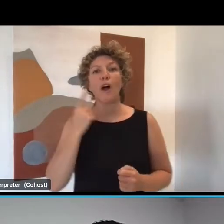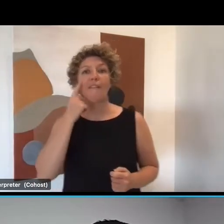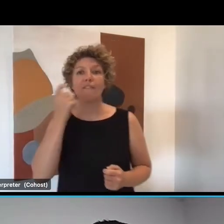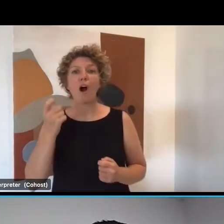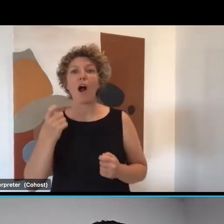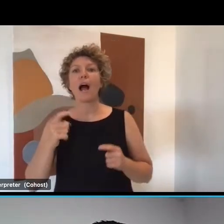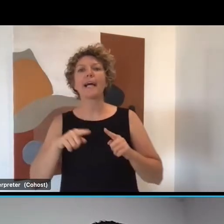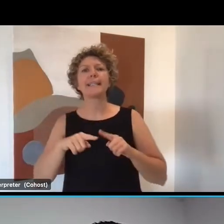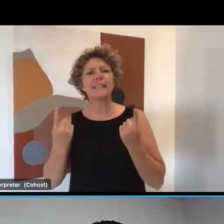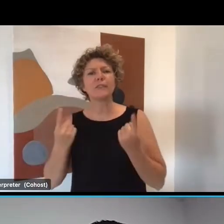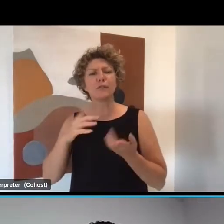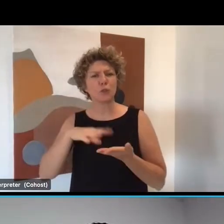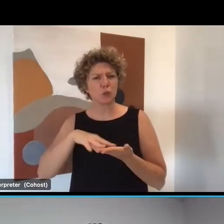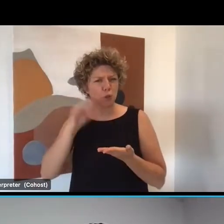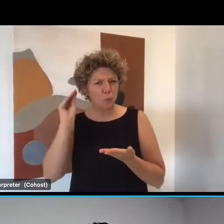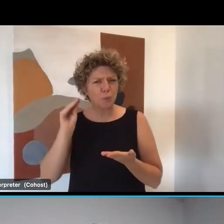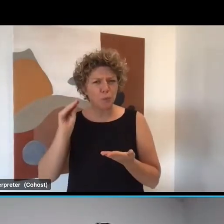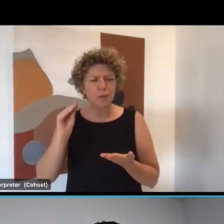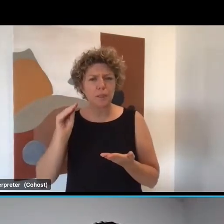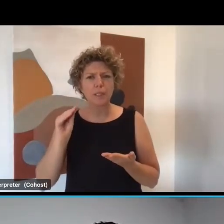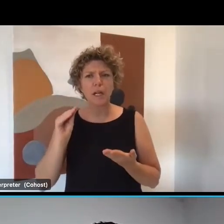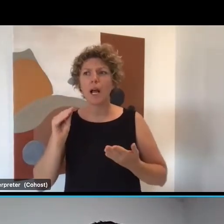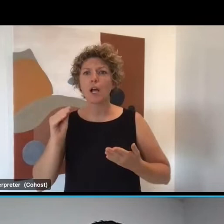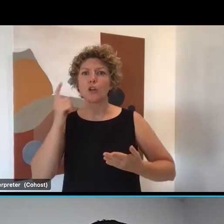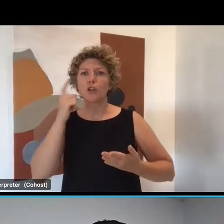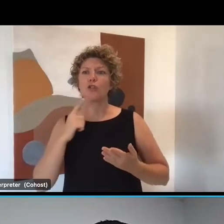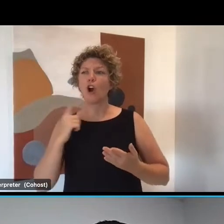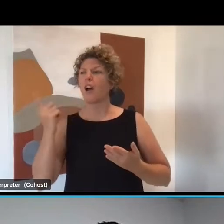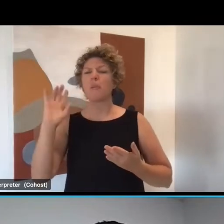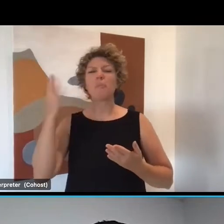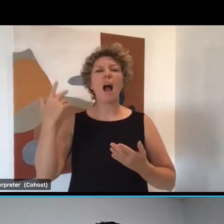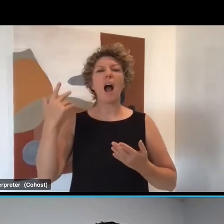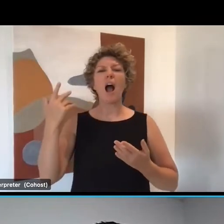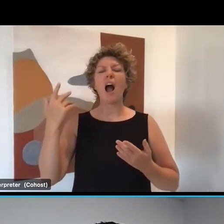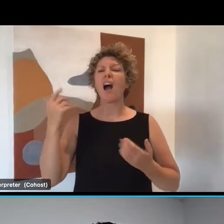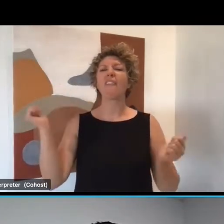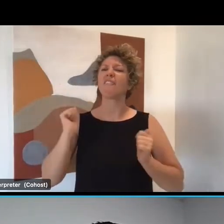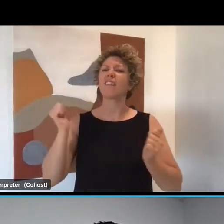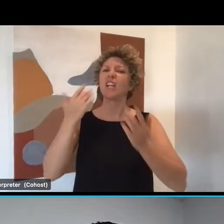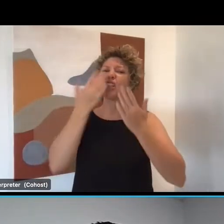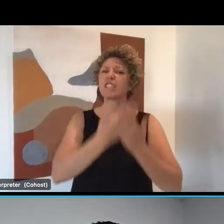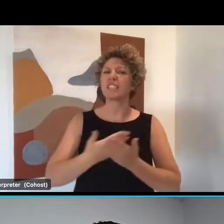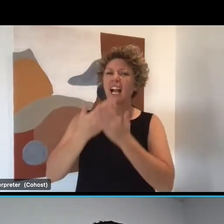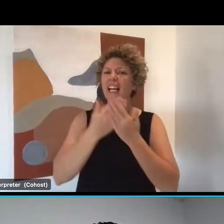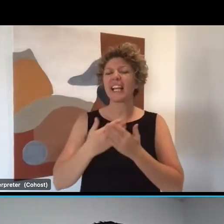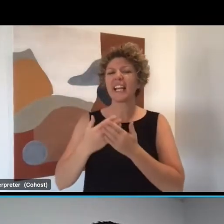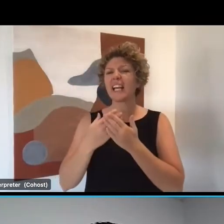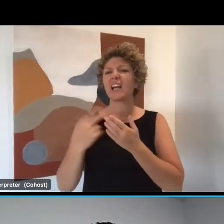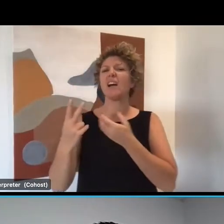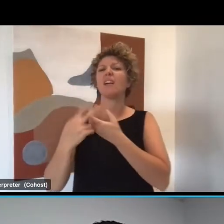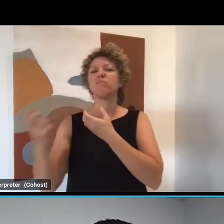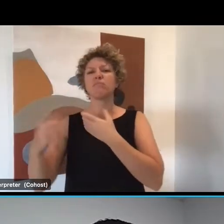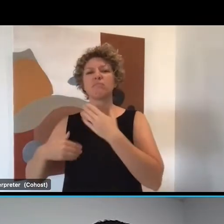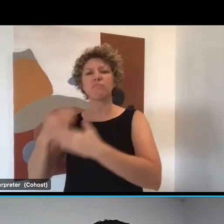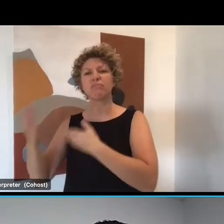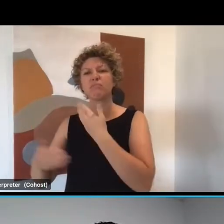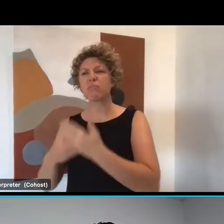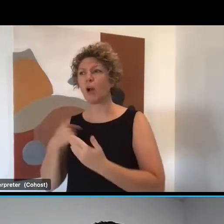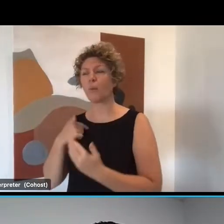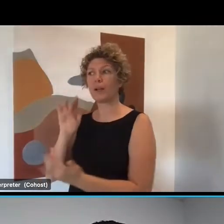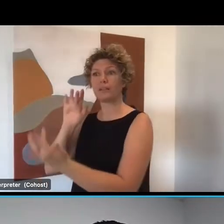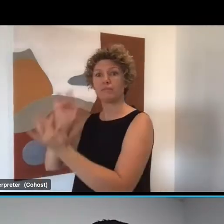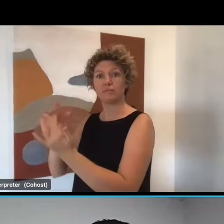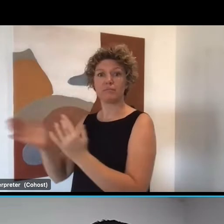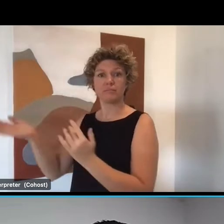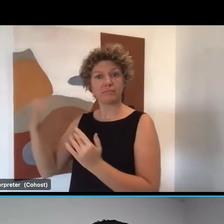440-odd students. David We've re-engaged in their studies as part of this process by working with RTOs. David We're the